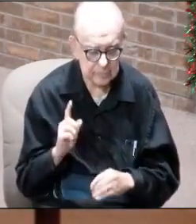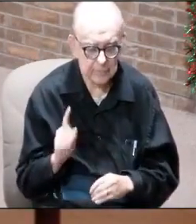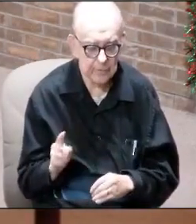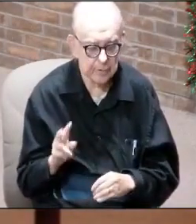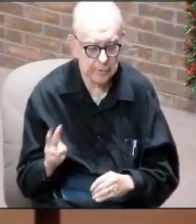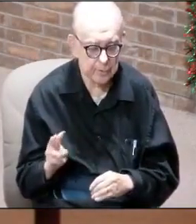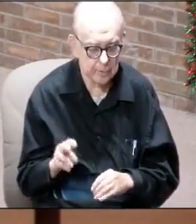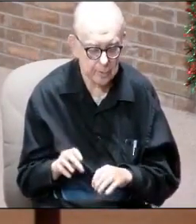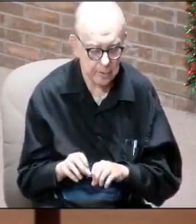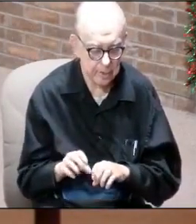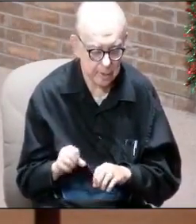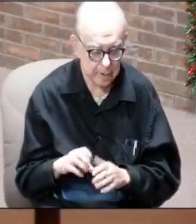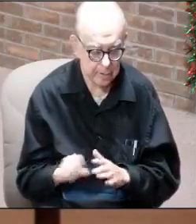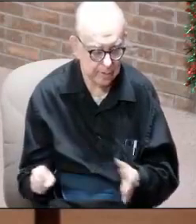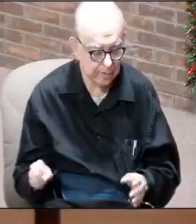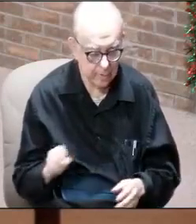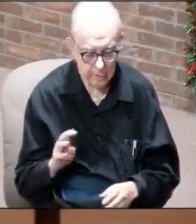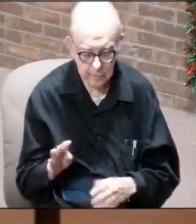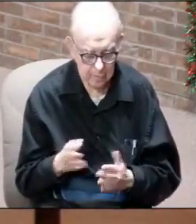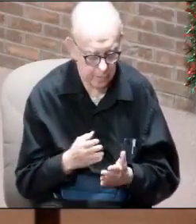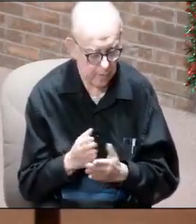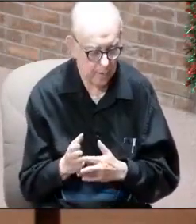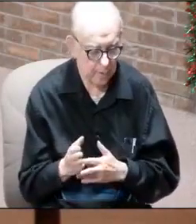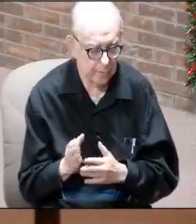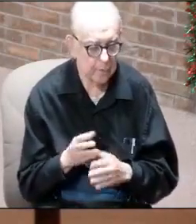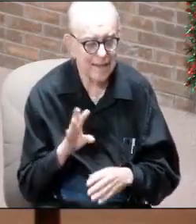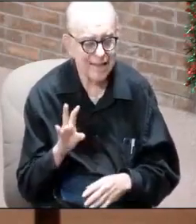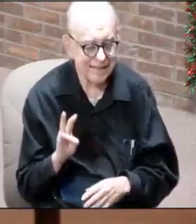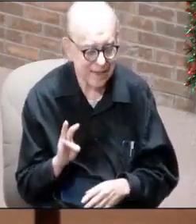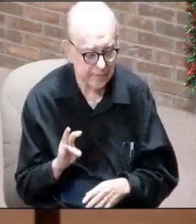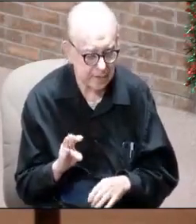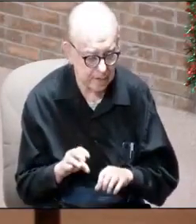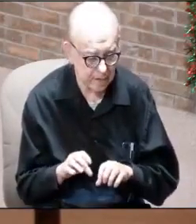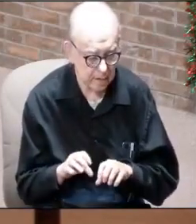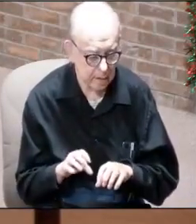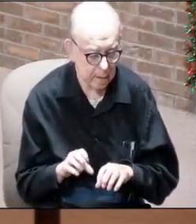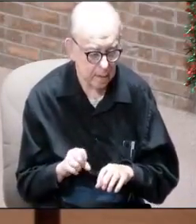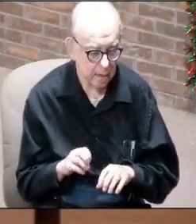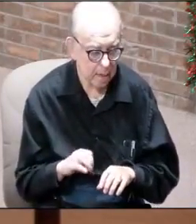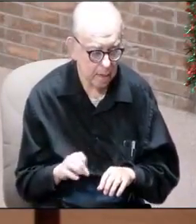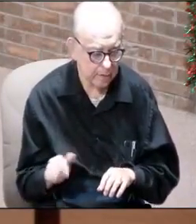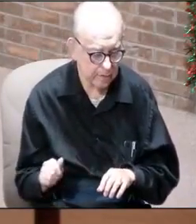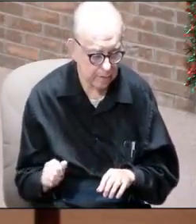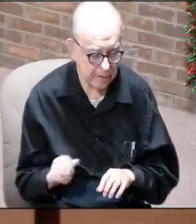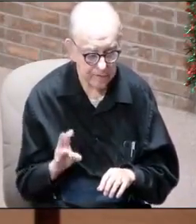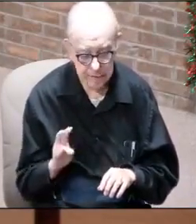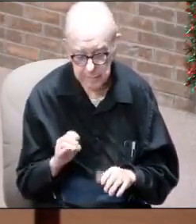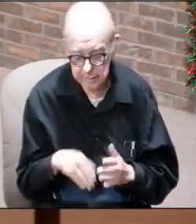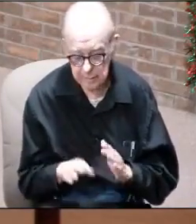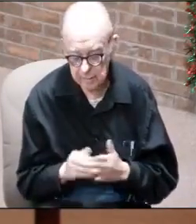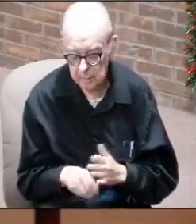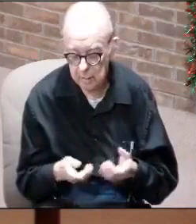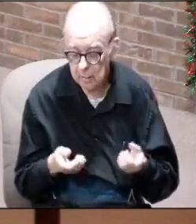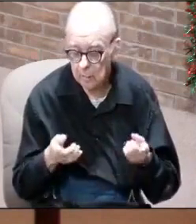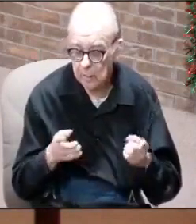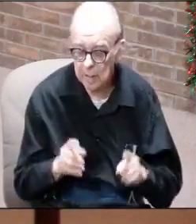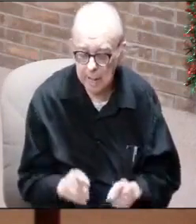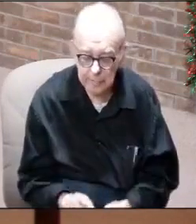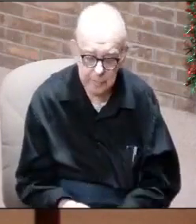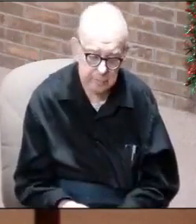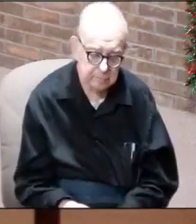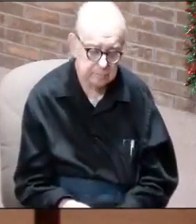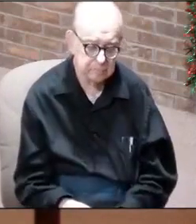sealed, fourth, same way, all the way through the seventh. And the seventh was the one in the middle. So what happened was